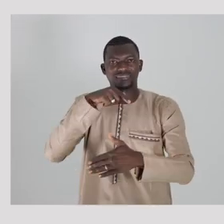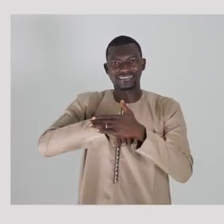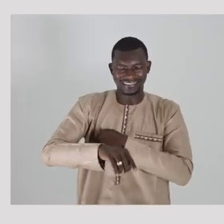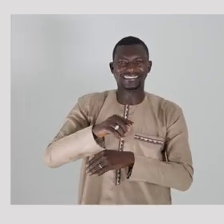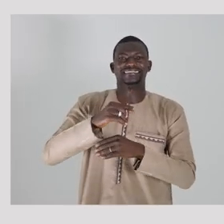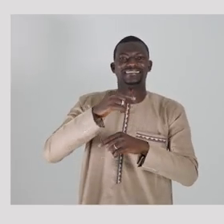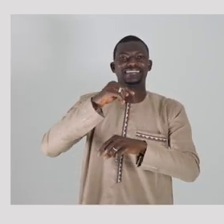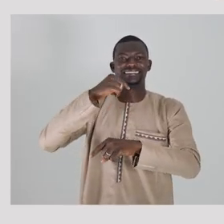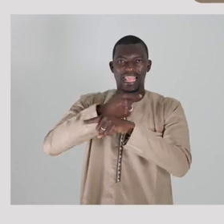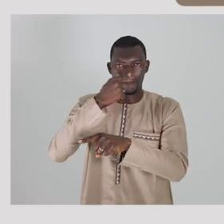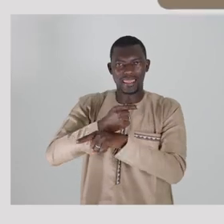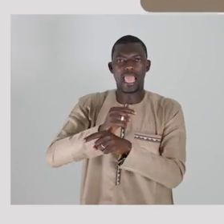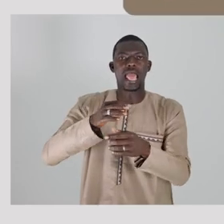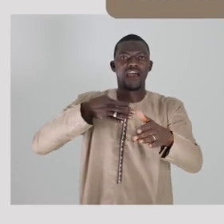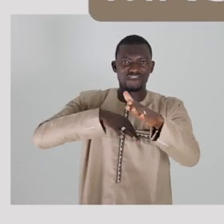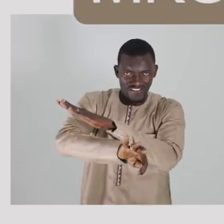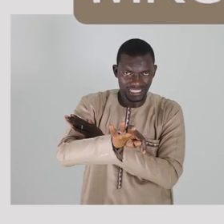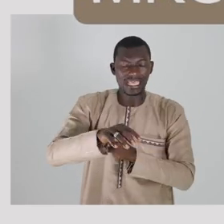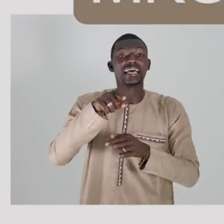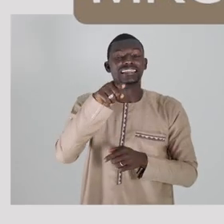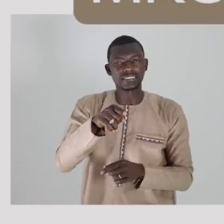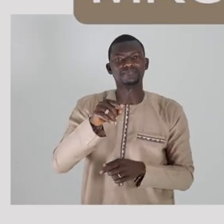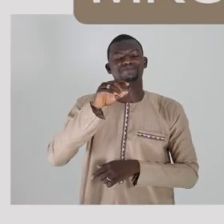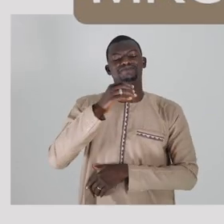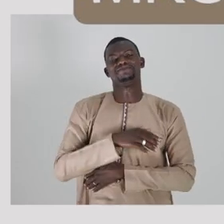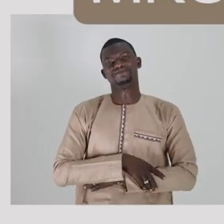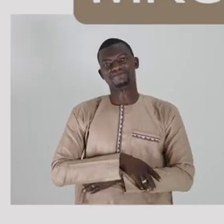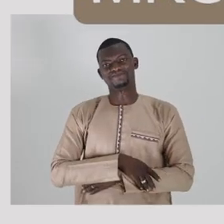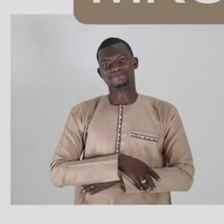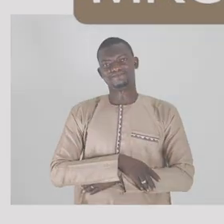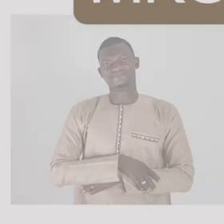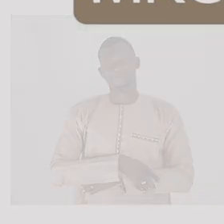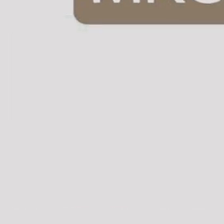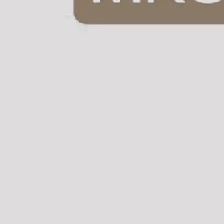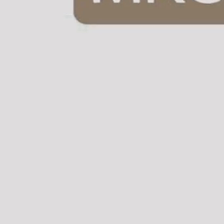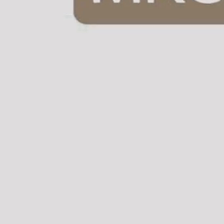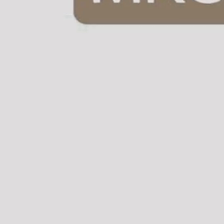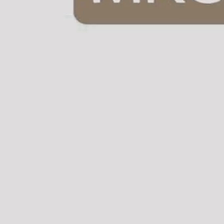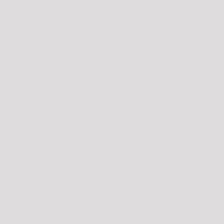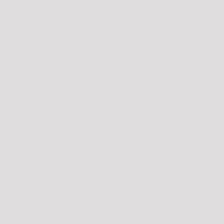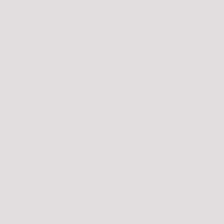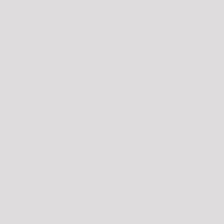Hygiene and Tropical Medicine. Step per 3